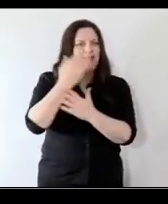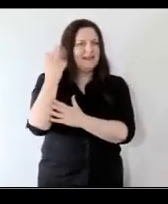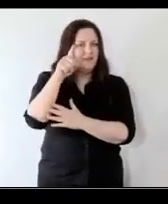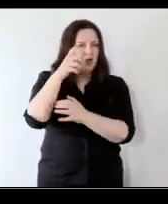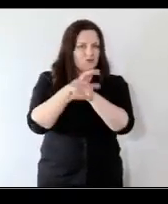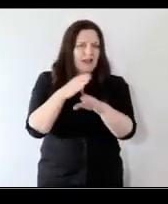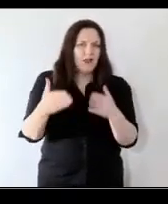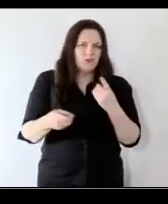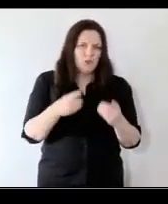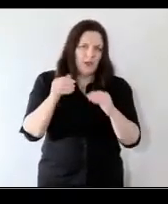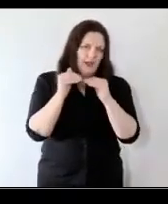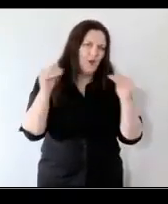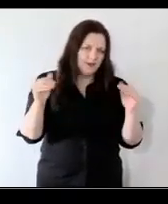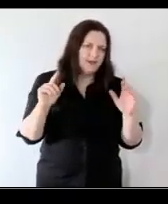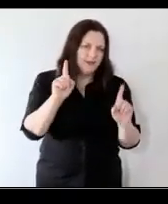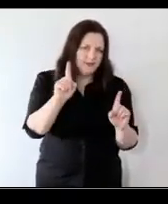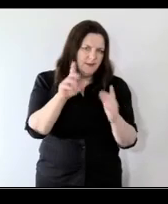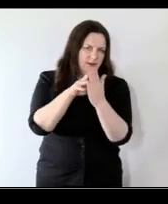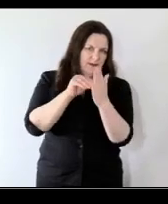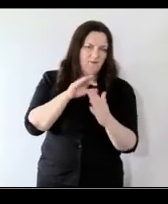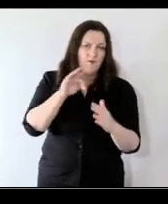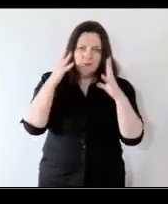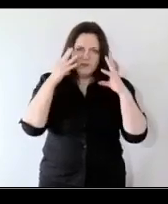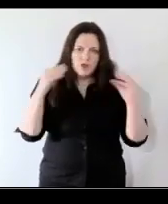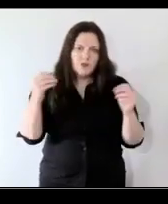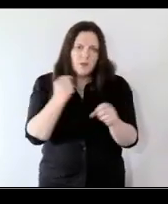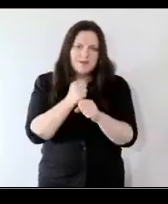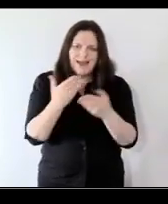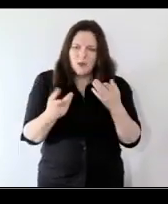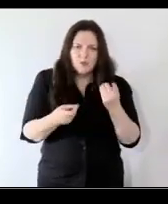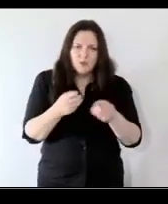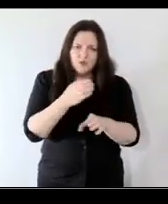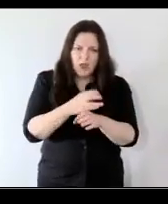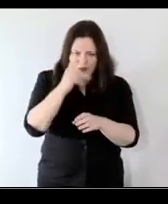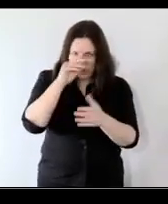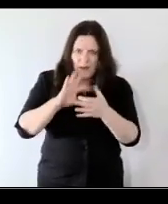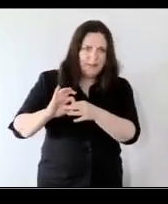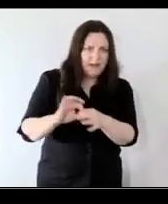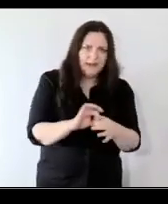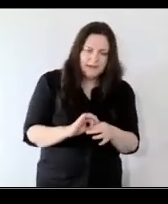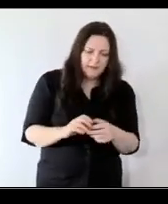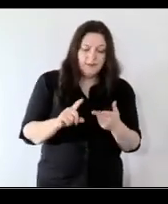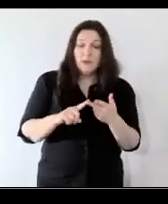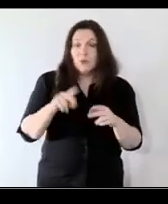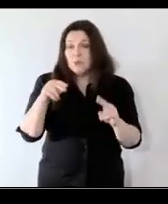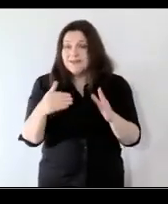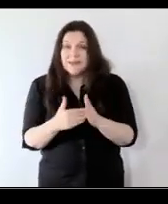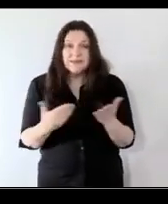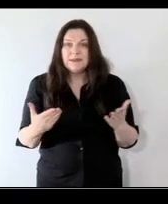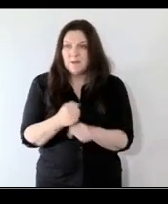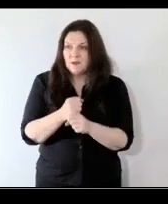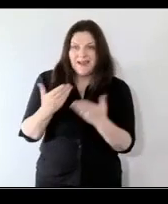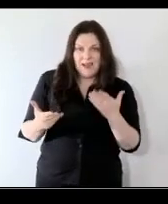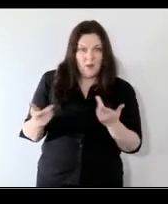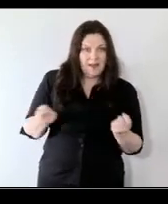about how they do equality from the dutch about how they do child well-being um from new zealand about how they